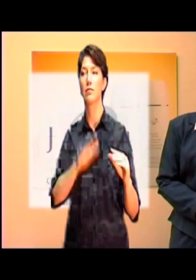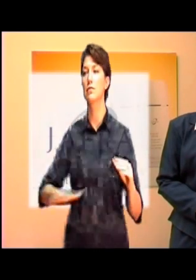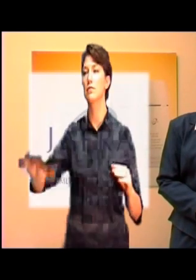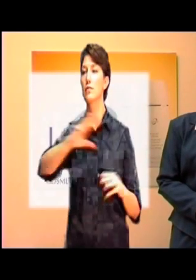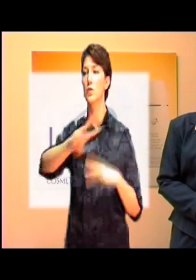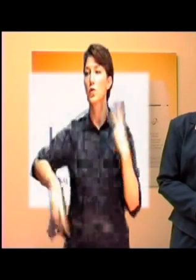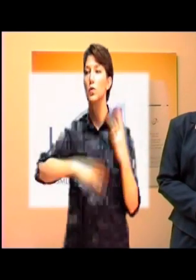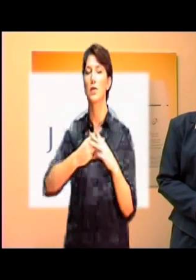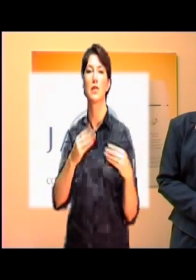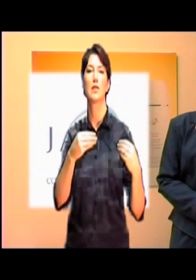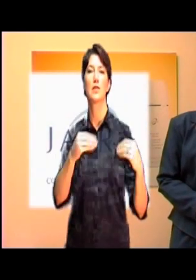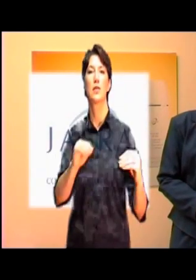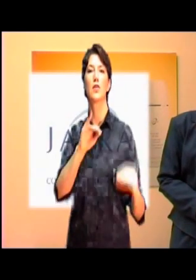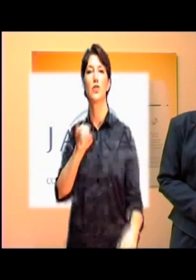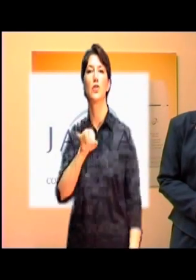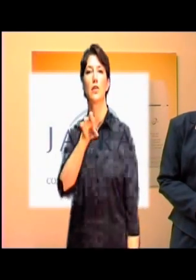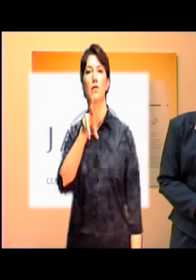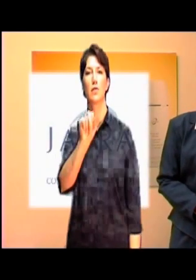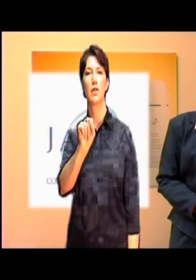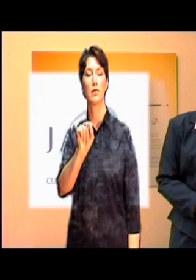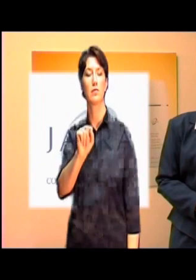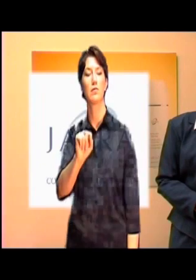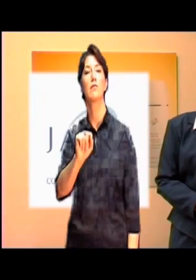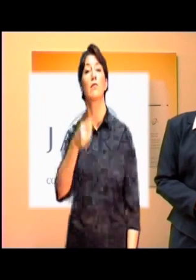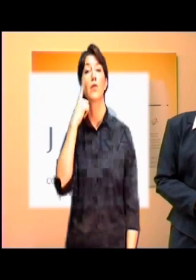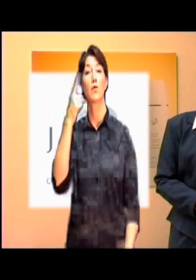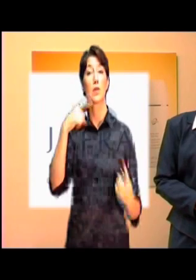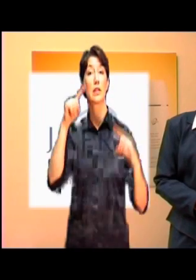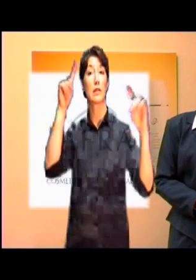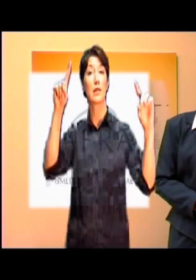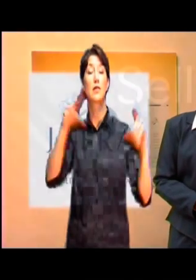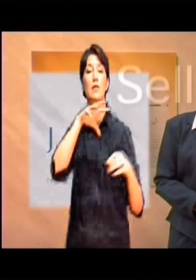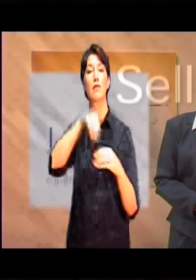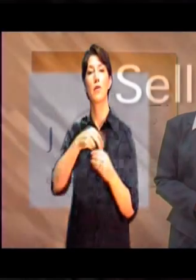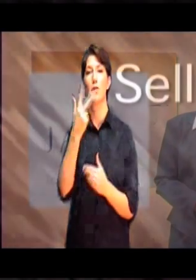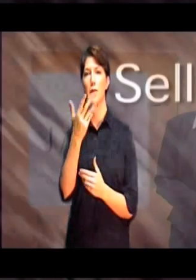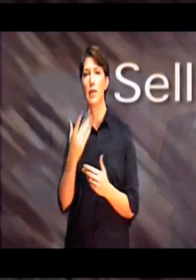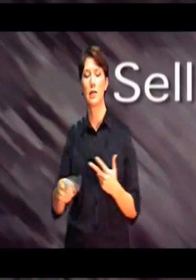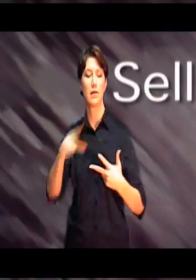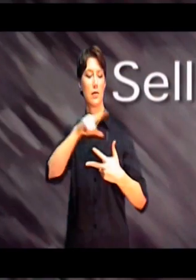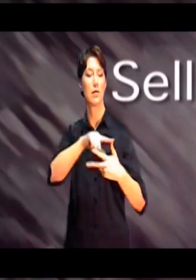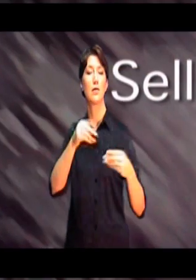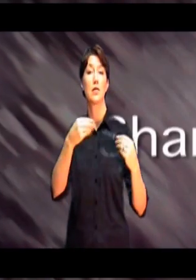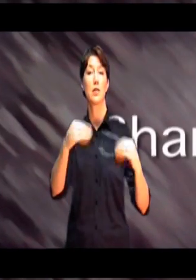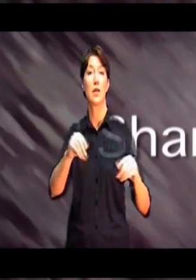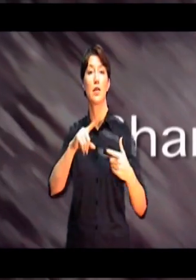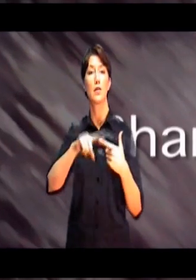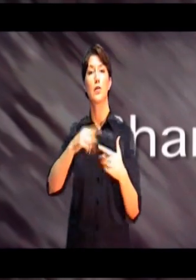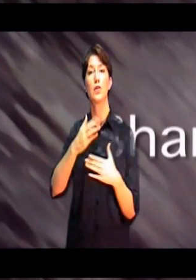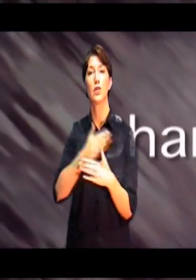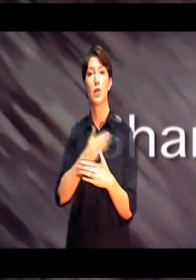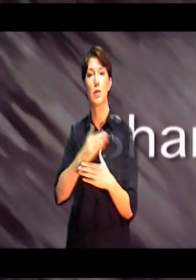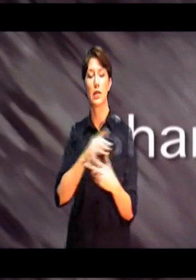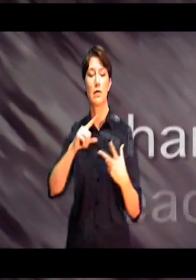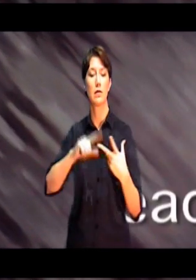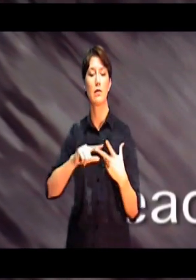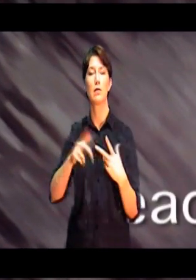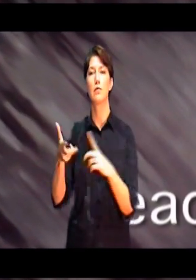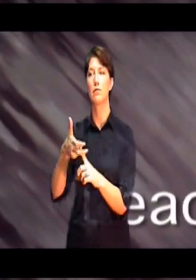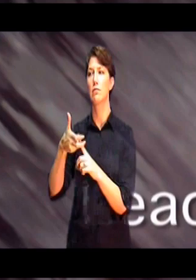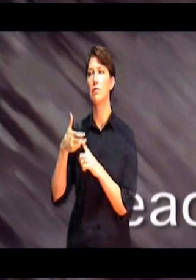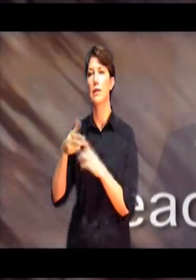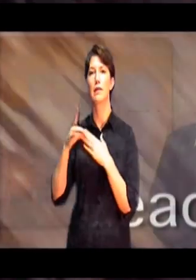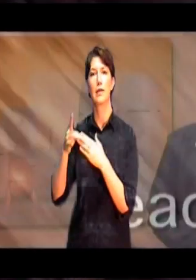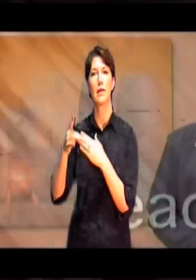worldwide. Becoming a successful Jaffra consultant really involves three things, selling, sharing and leading